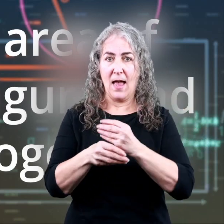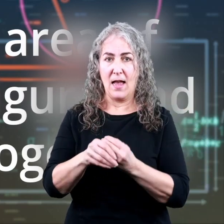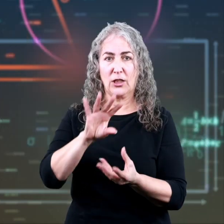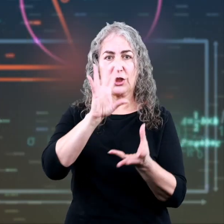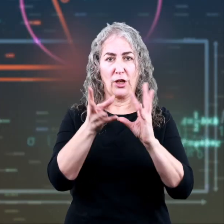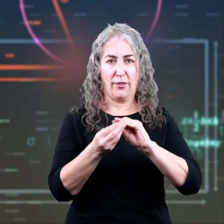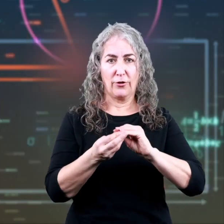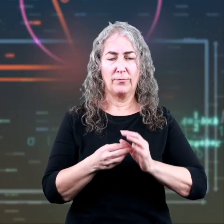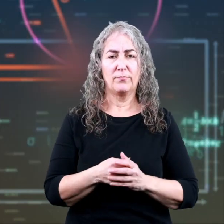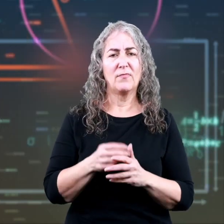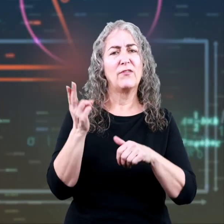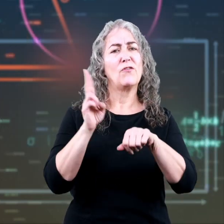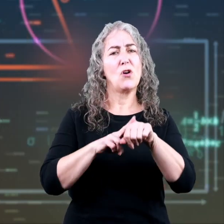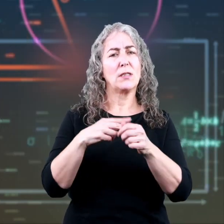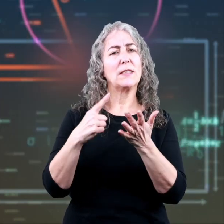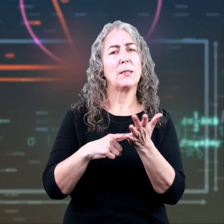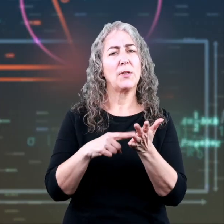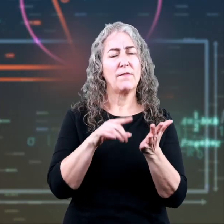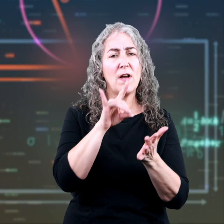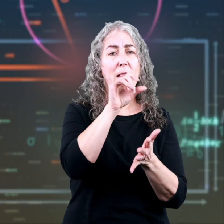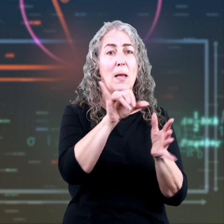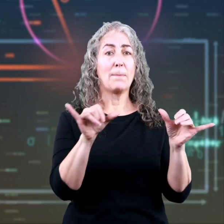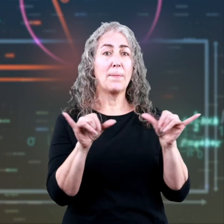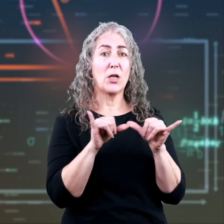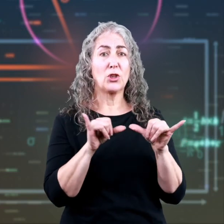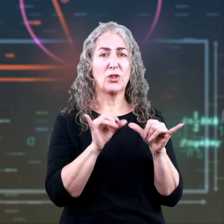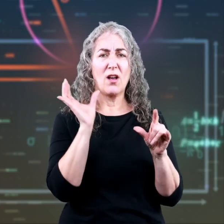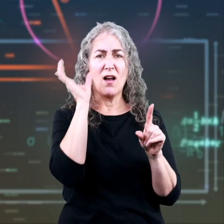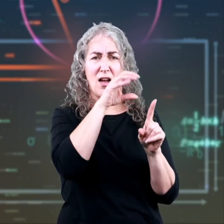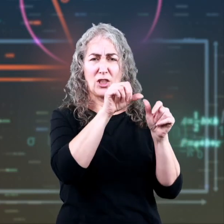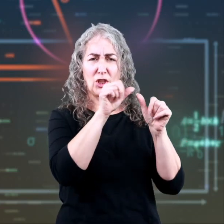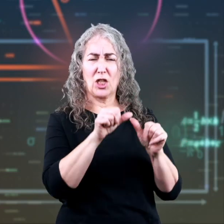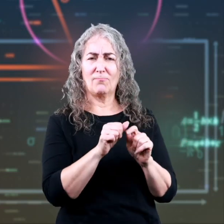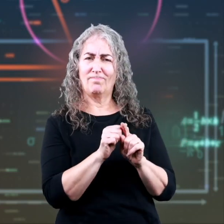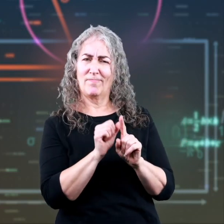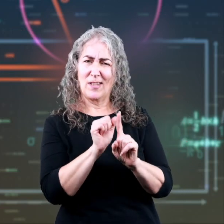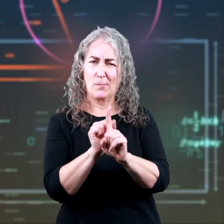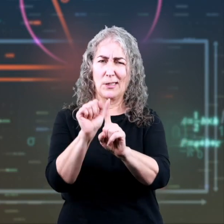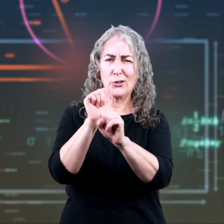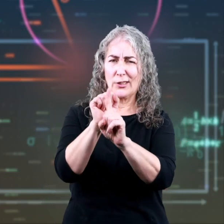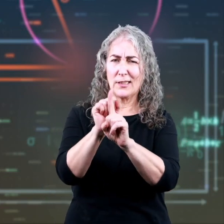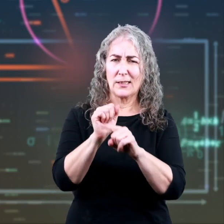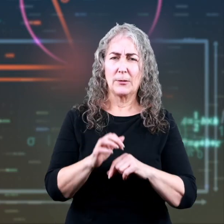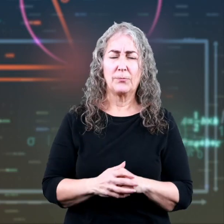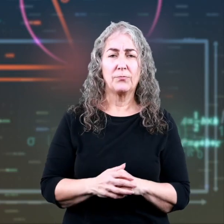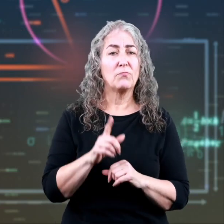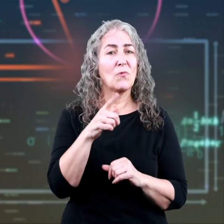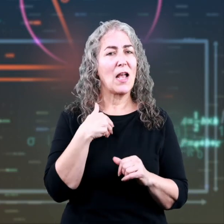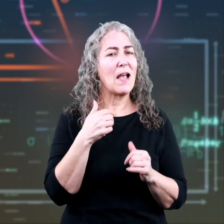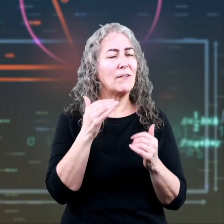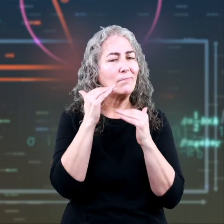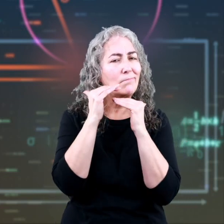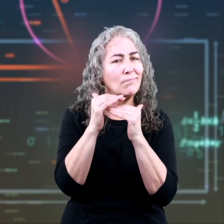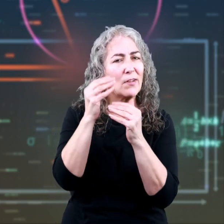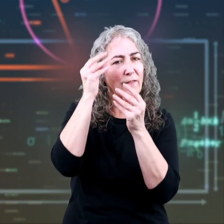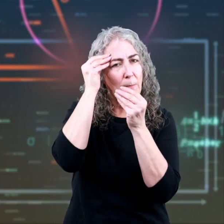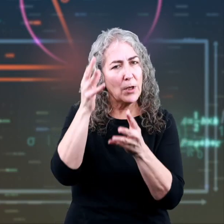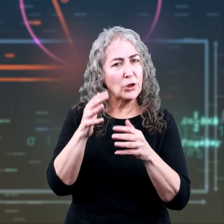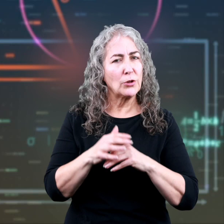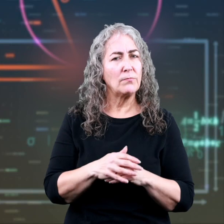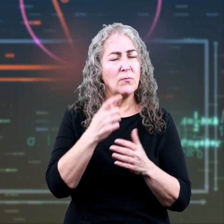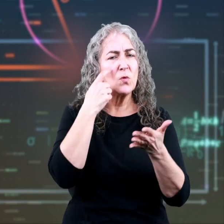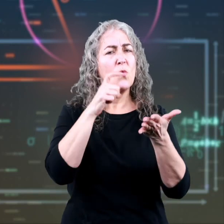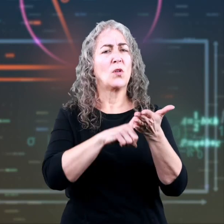together. Of course, sometimes, finding the measurements of an odd shaped figure can be tricky when you have limited information.